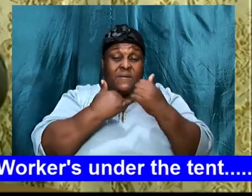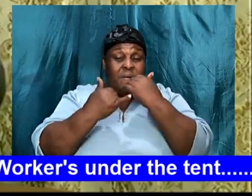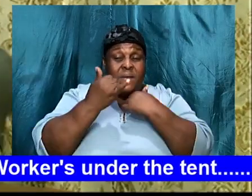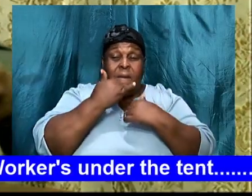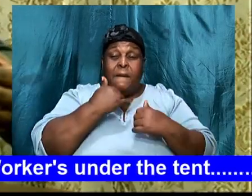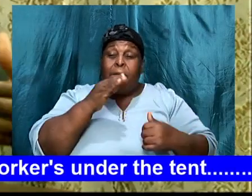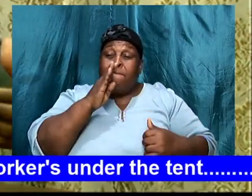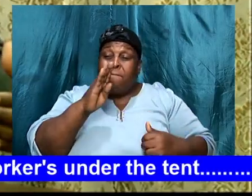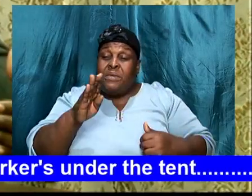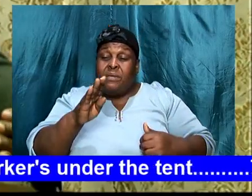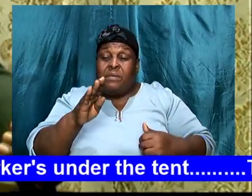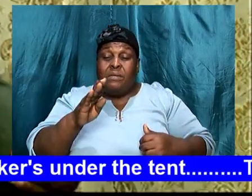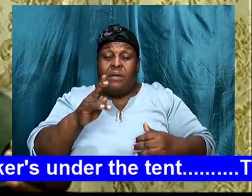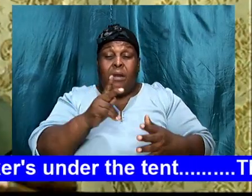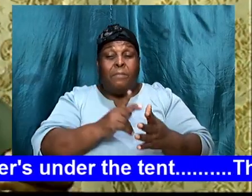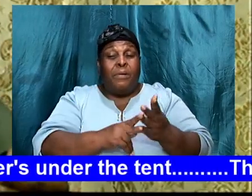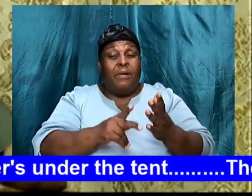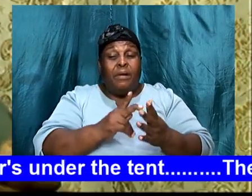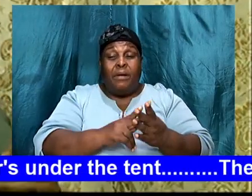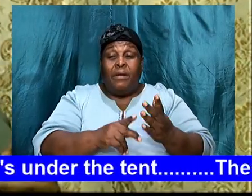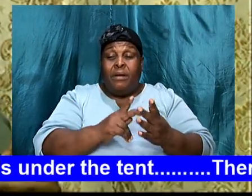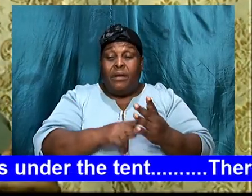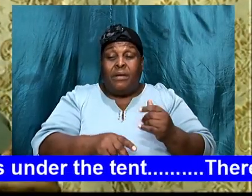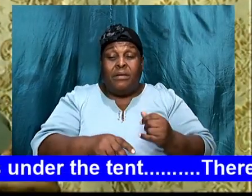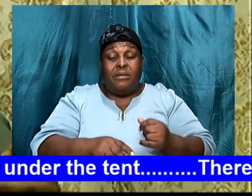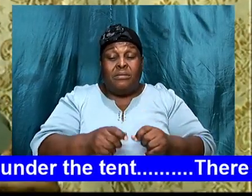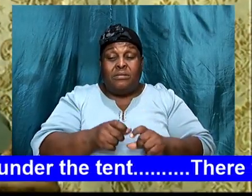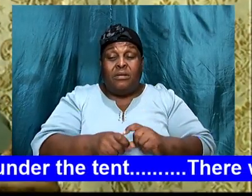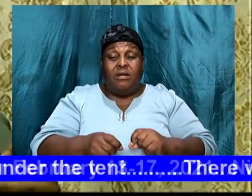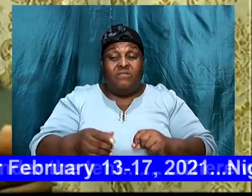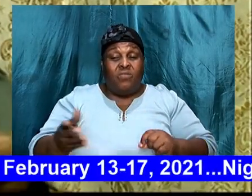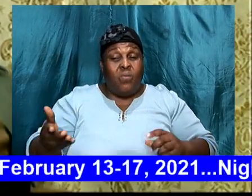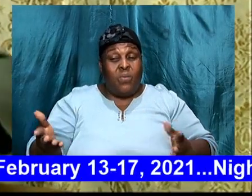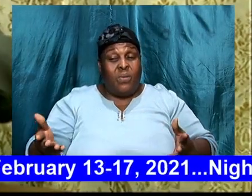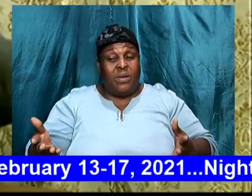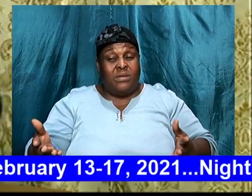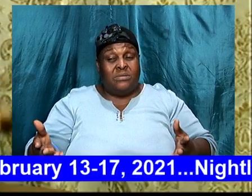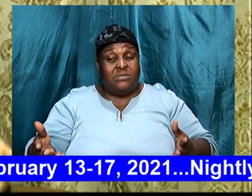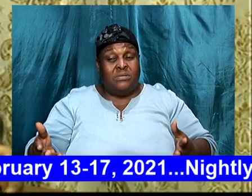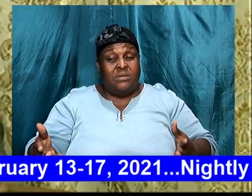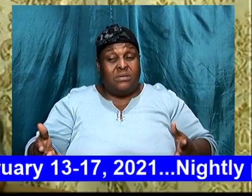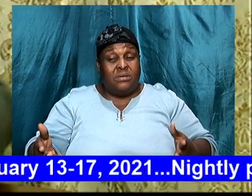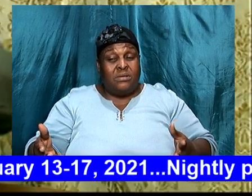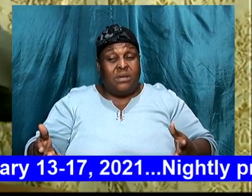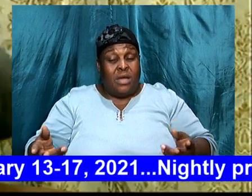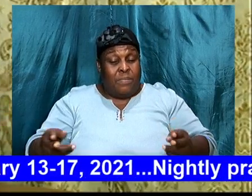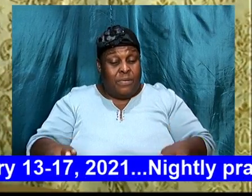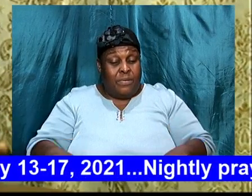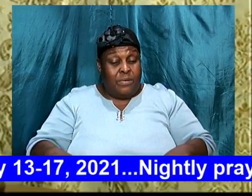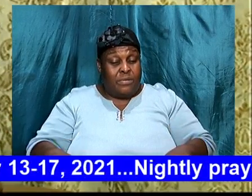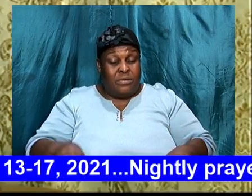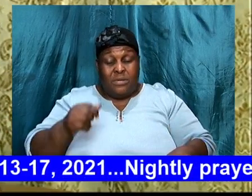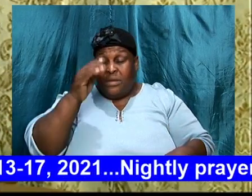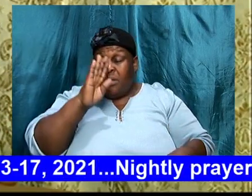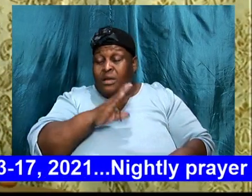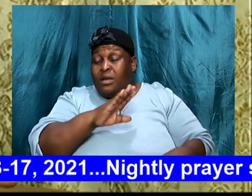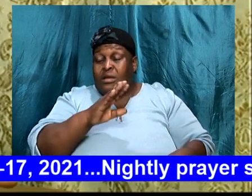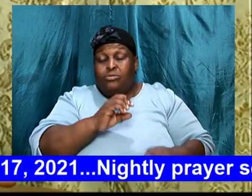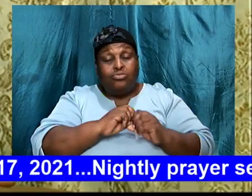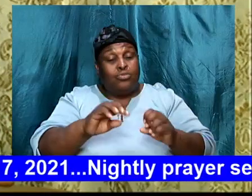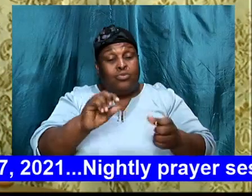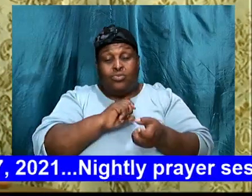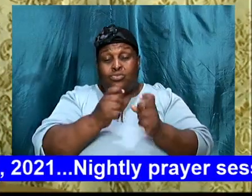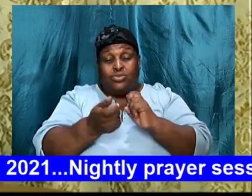be a part of the, grand scheme of things, He does not change the plan, He does not change the His will, for our life,